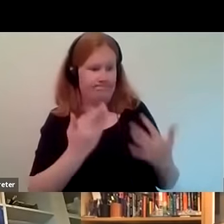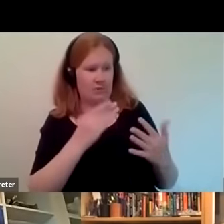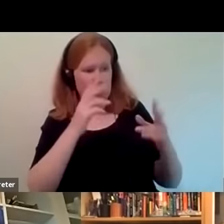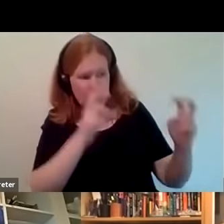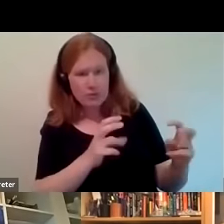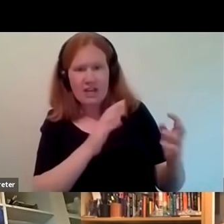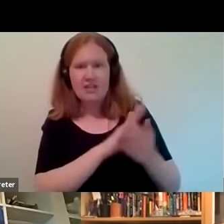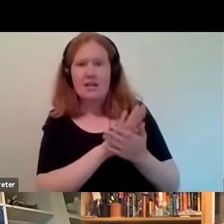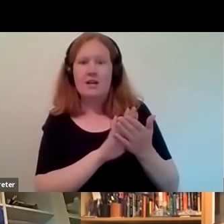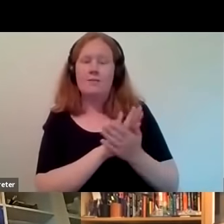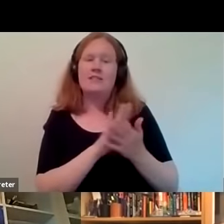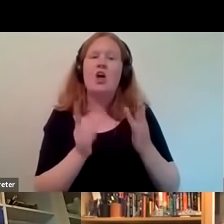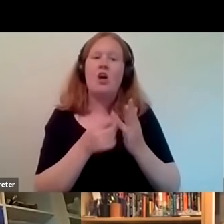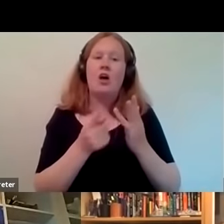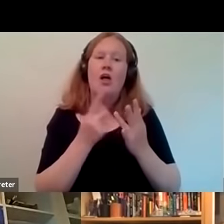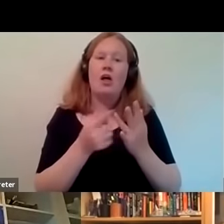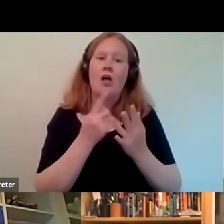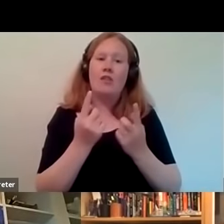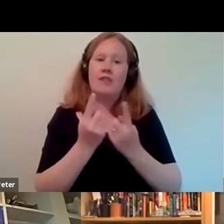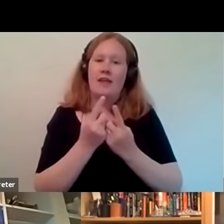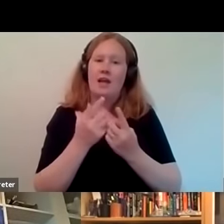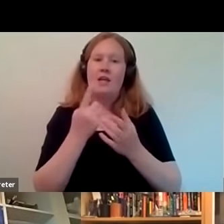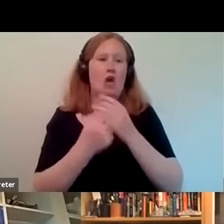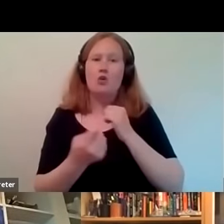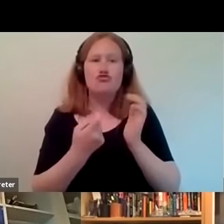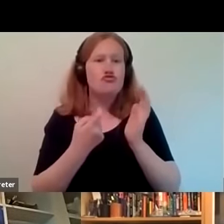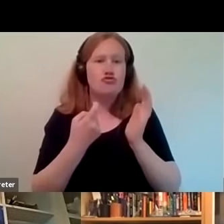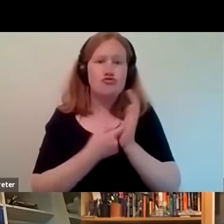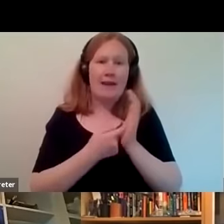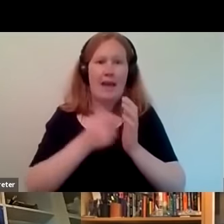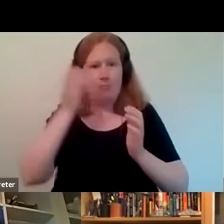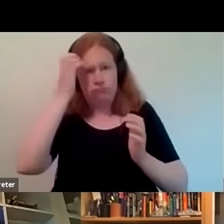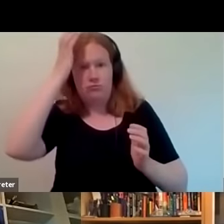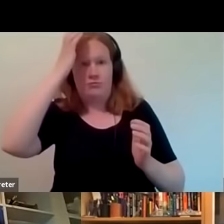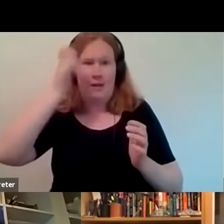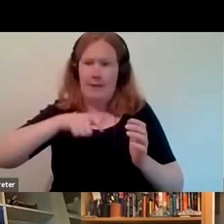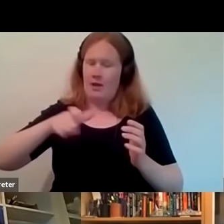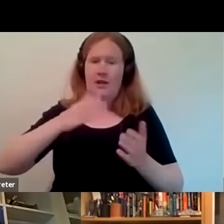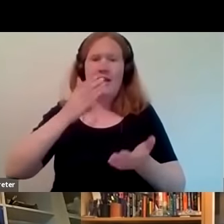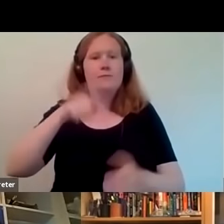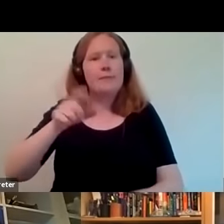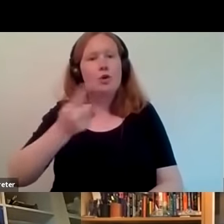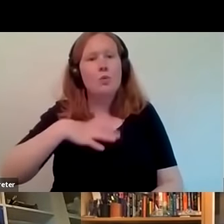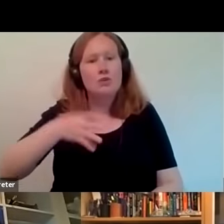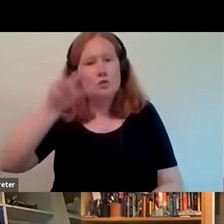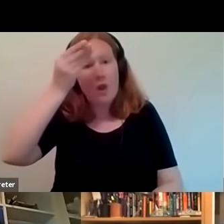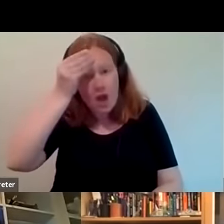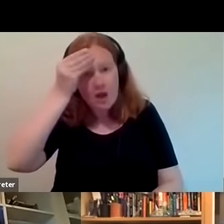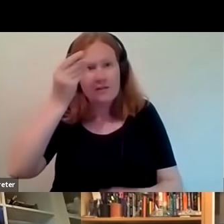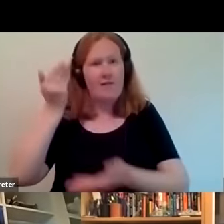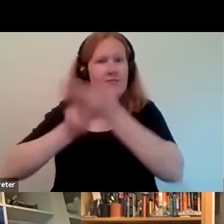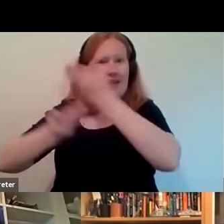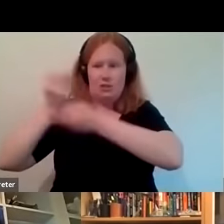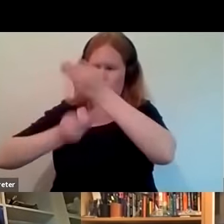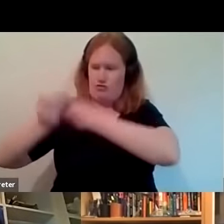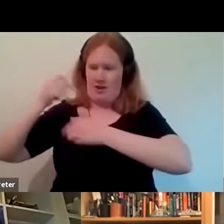that's the other thing to say is that it's not just reggae enthusiasts that are part of this project it's people that actually wanted to learn something about the hip the borough